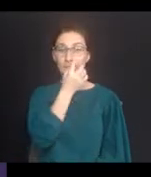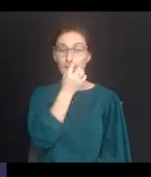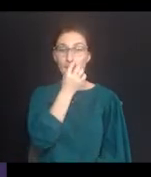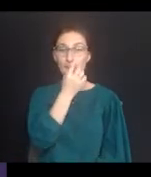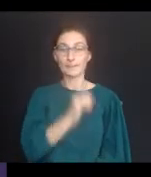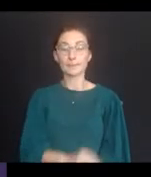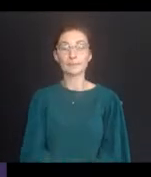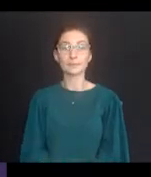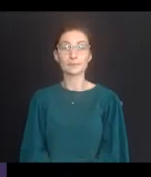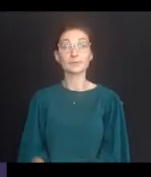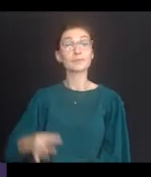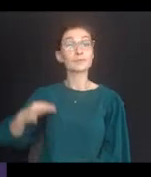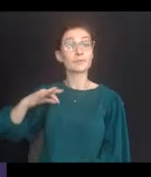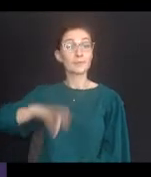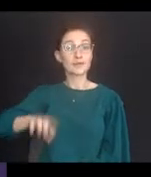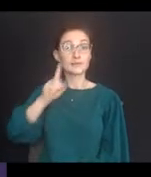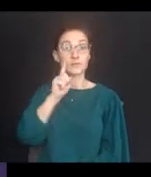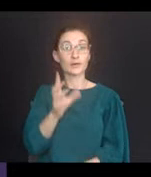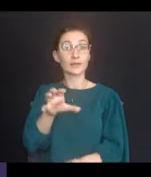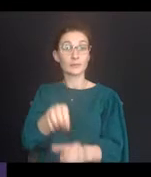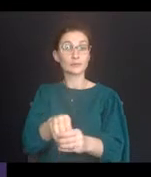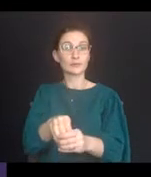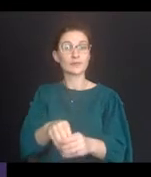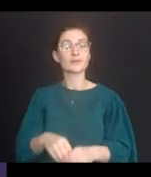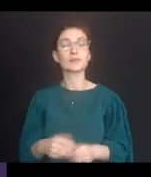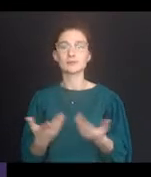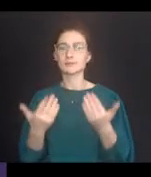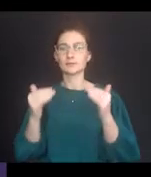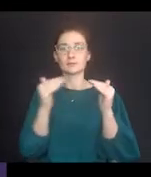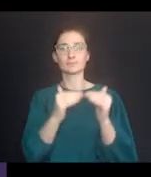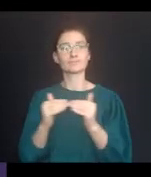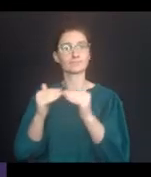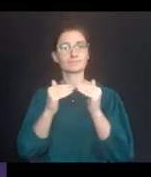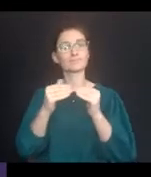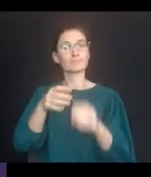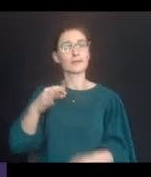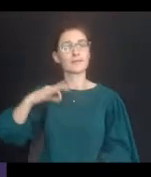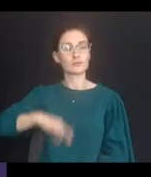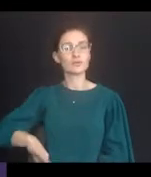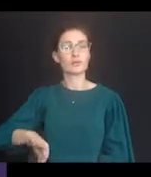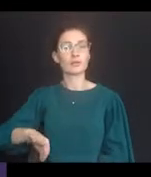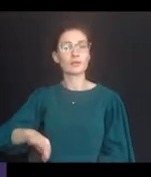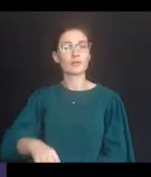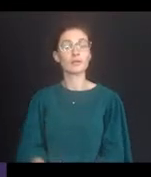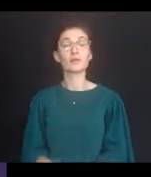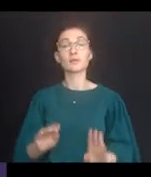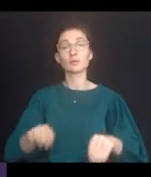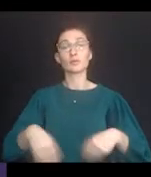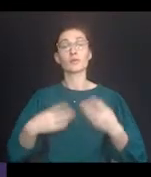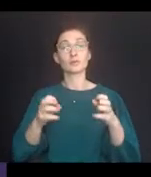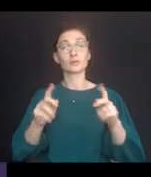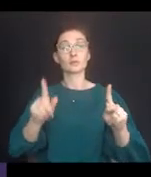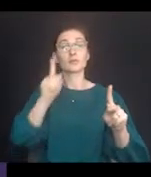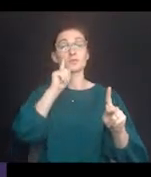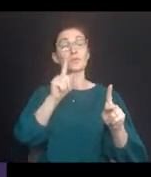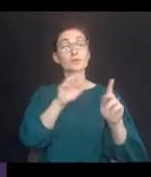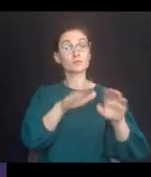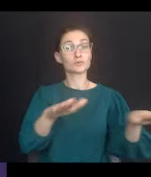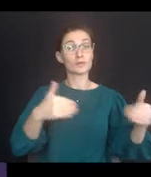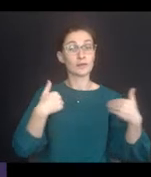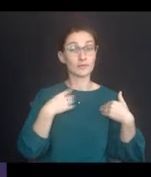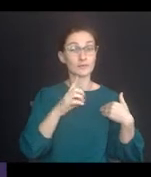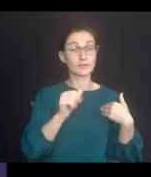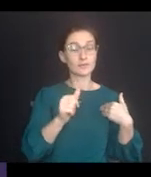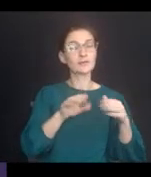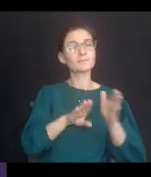Benefits of inclusion of children with disabilities. Mutually beneficial. Provides opportunities for children with disabilities